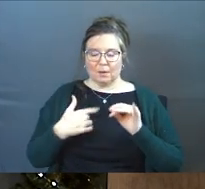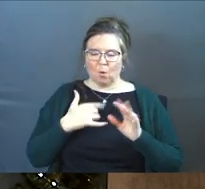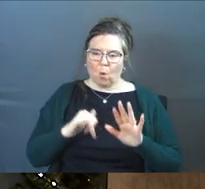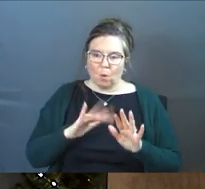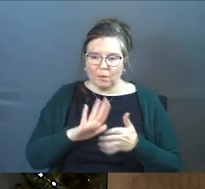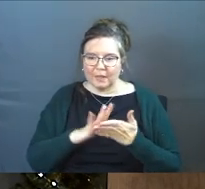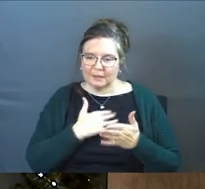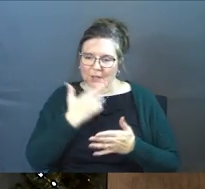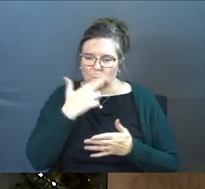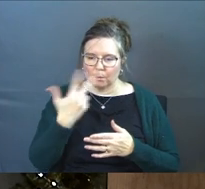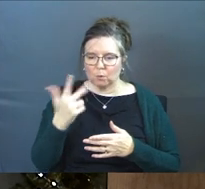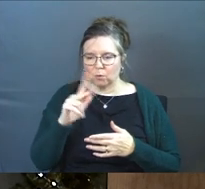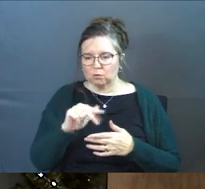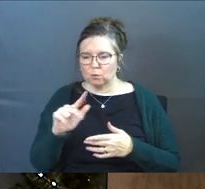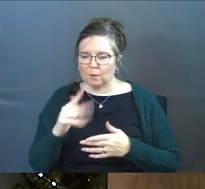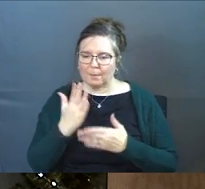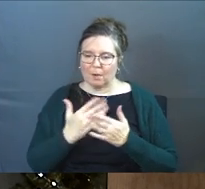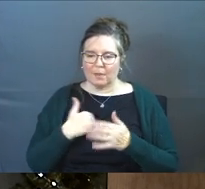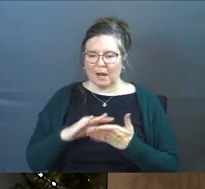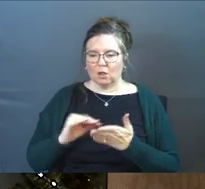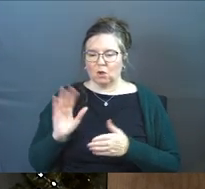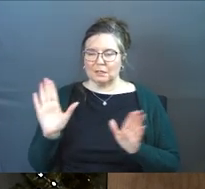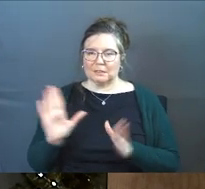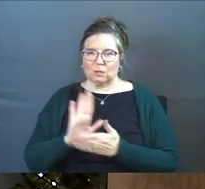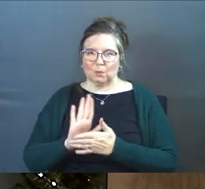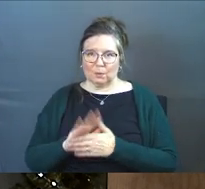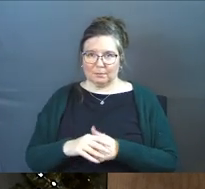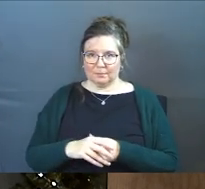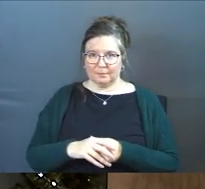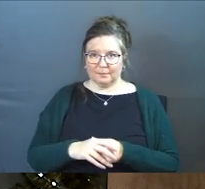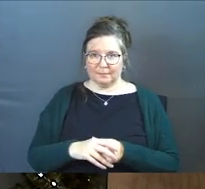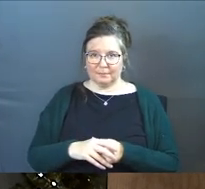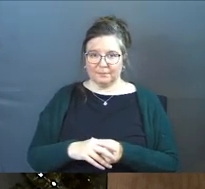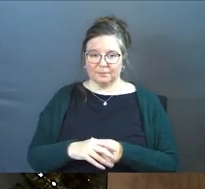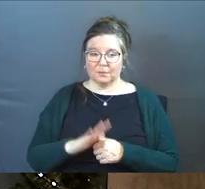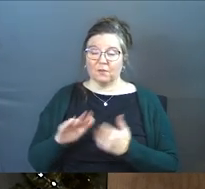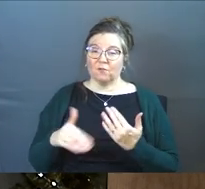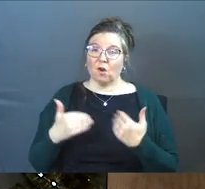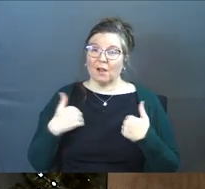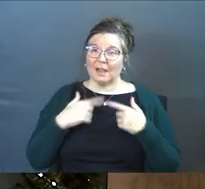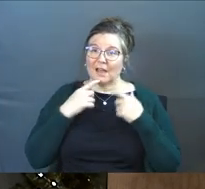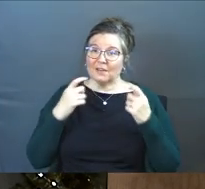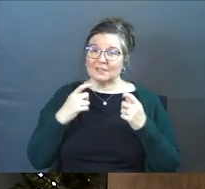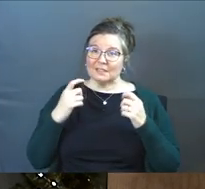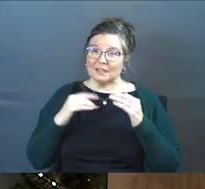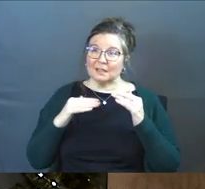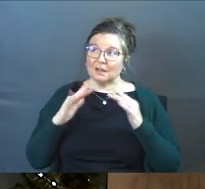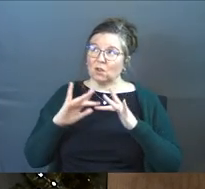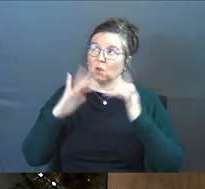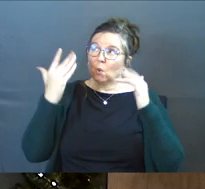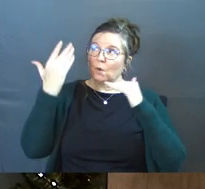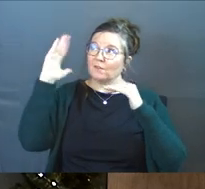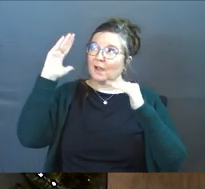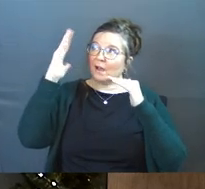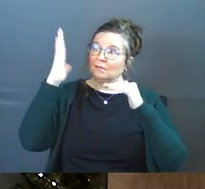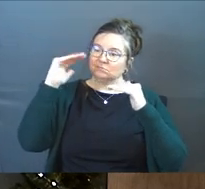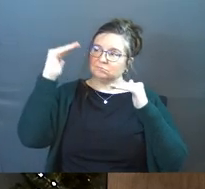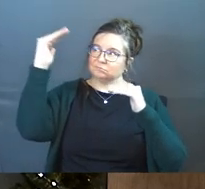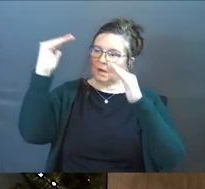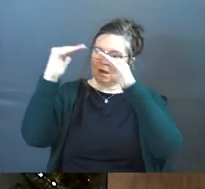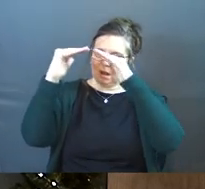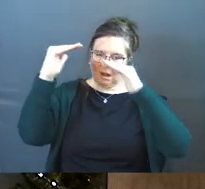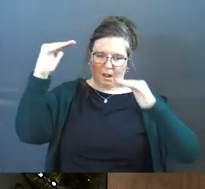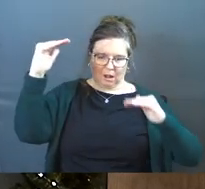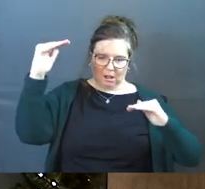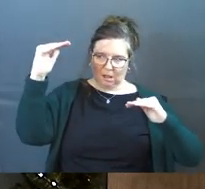are like, oh, that's that Romans 3.23 part that I learned in Sunday school. For all have sinned and fall short of the glory of God. But go